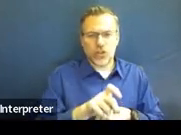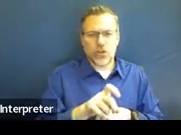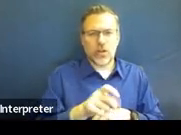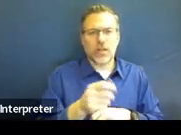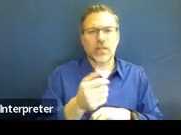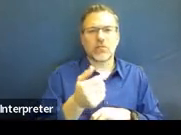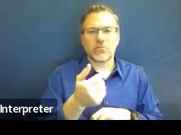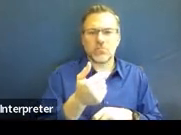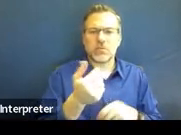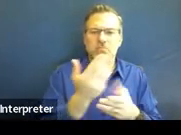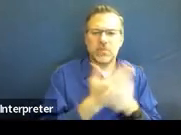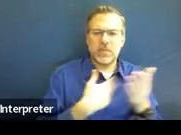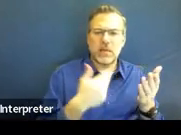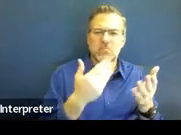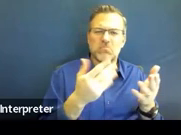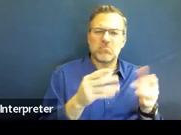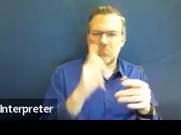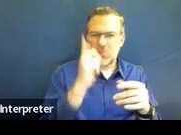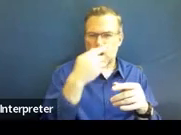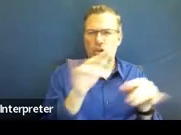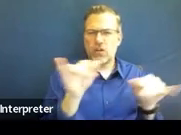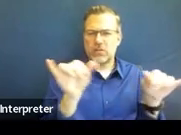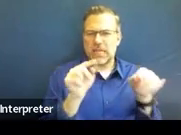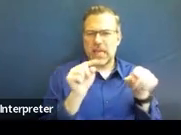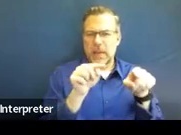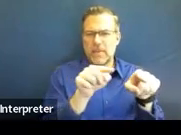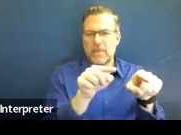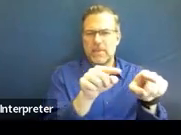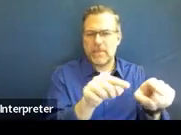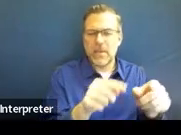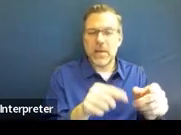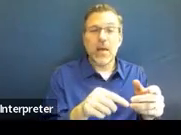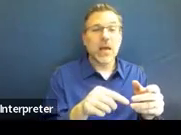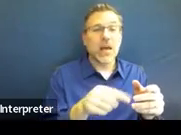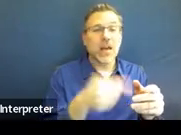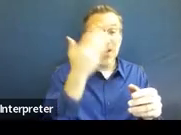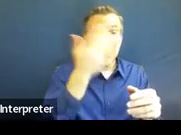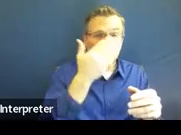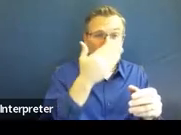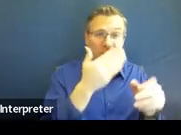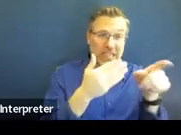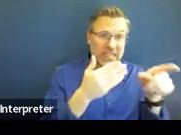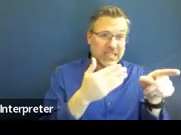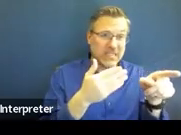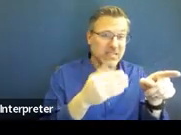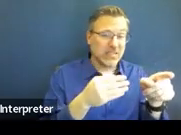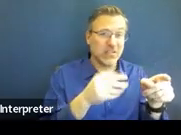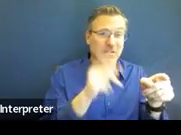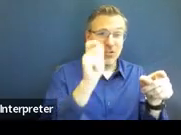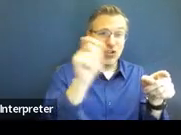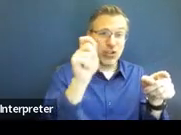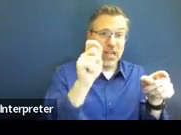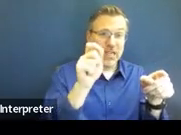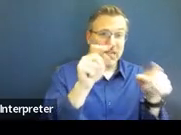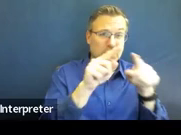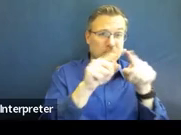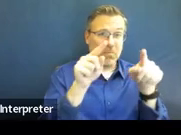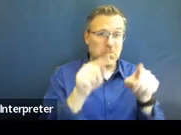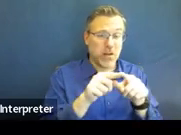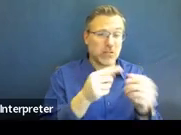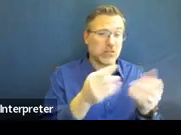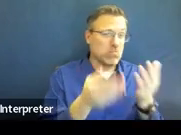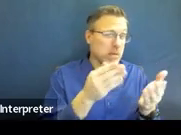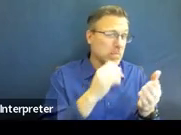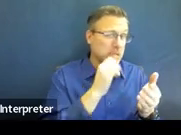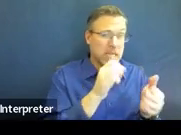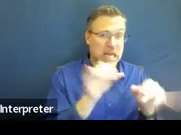written notice itself. It sounds like maybe those checkboxes on the front don't line up as well as they should. But if you are